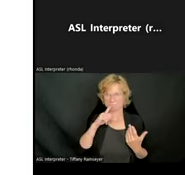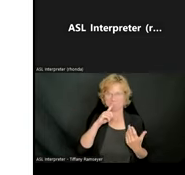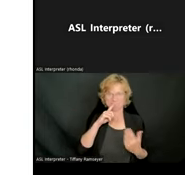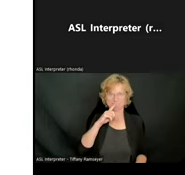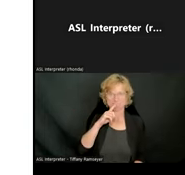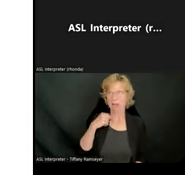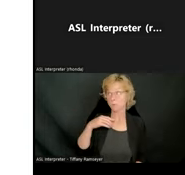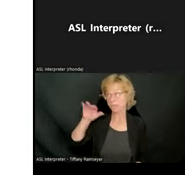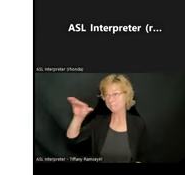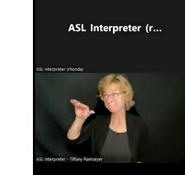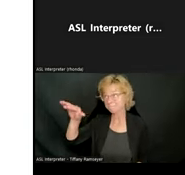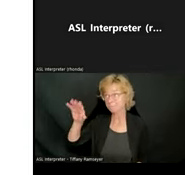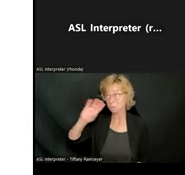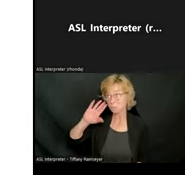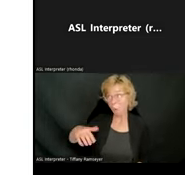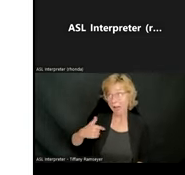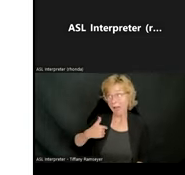to let you know, I have a 504.